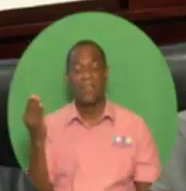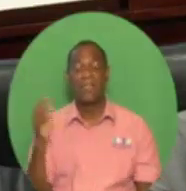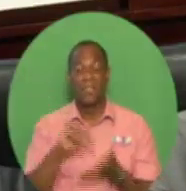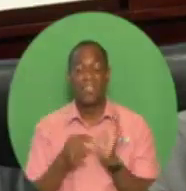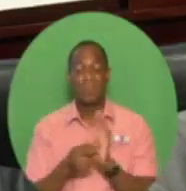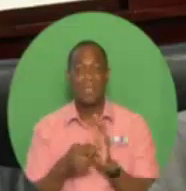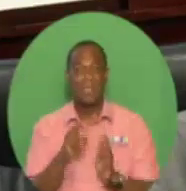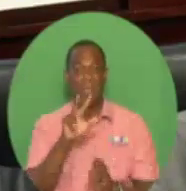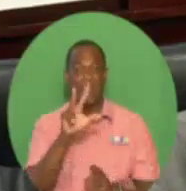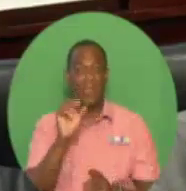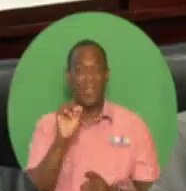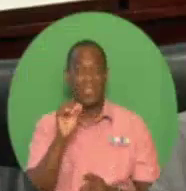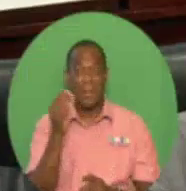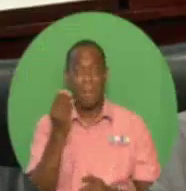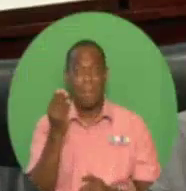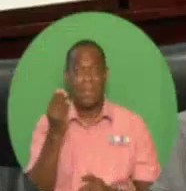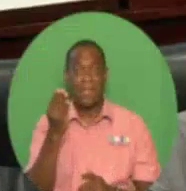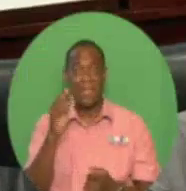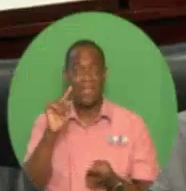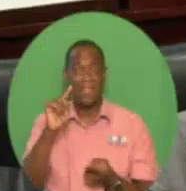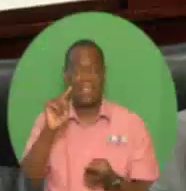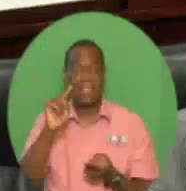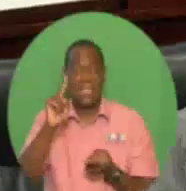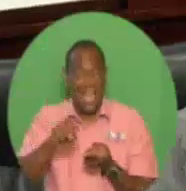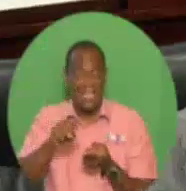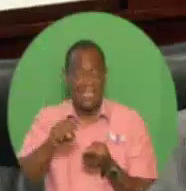amount spent by our predecessors in 2014.